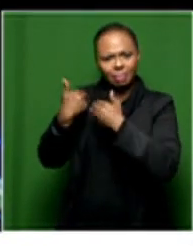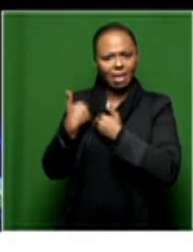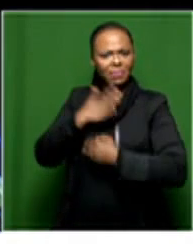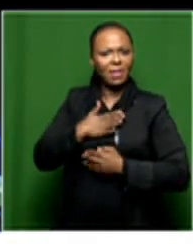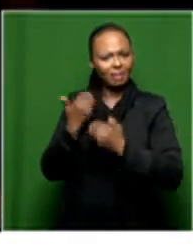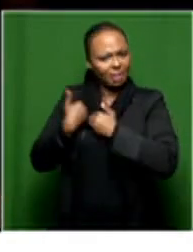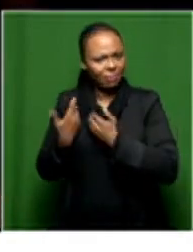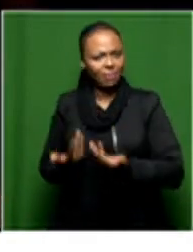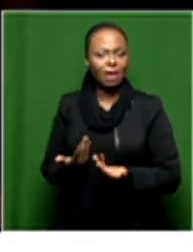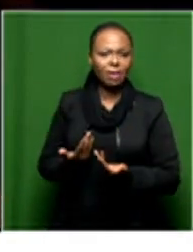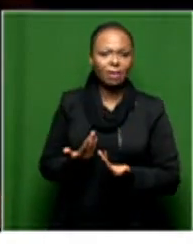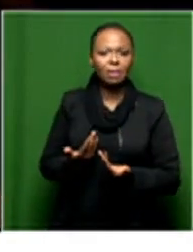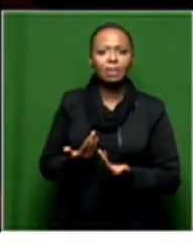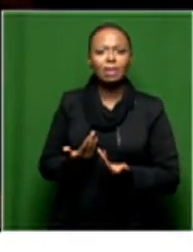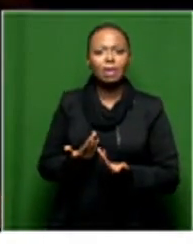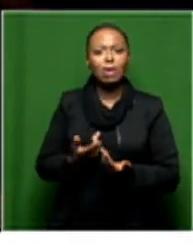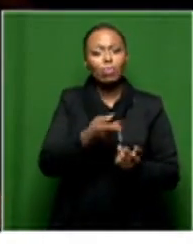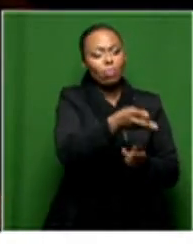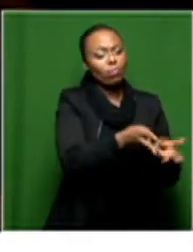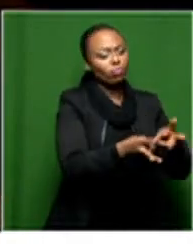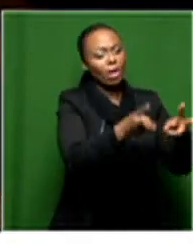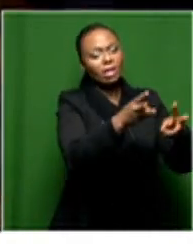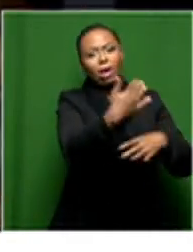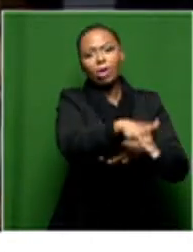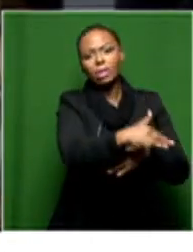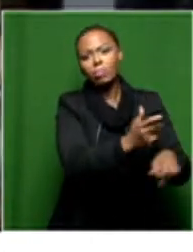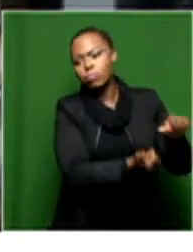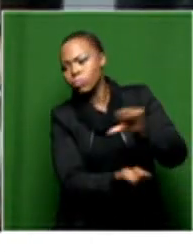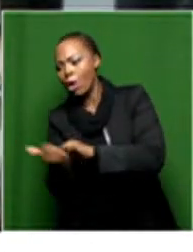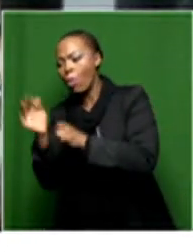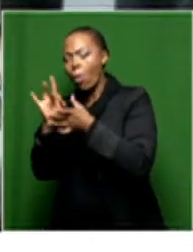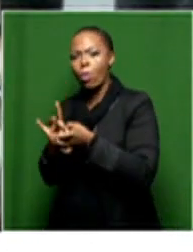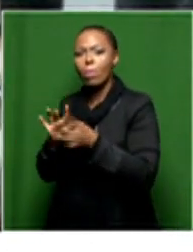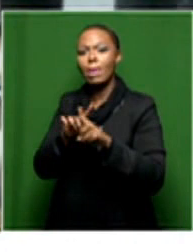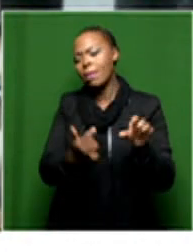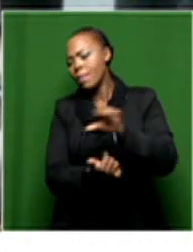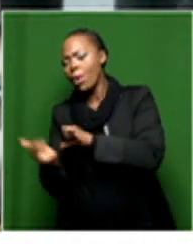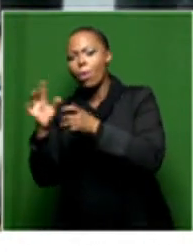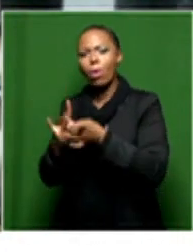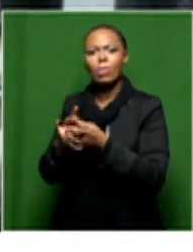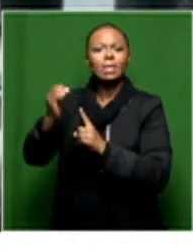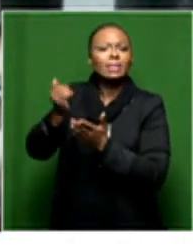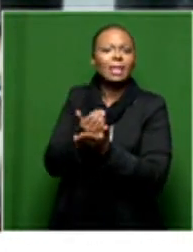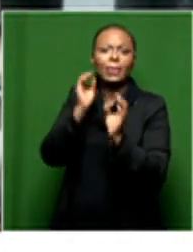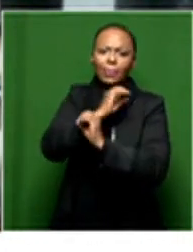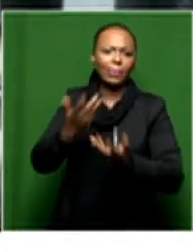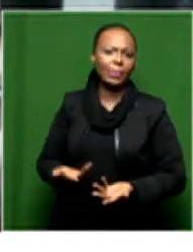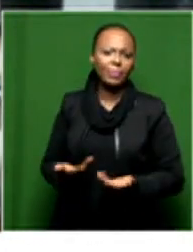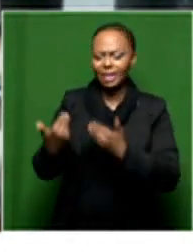would run from the streets to go home. But when you get home, it's not long as safe, you know. So, it's very